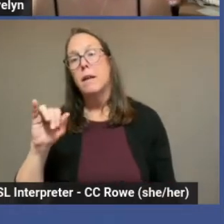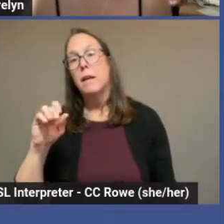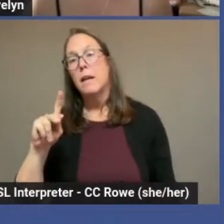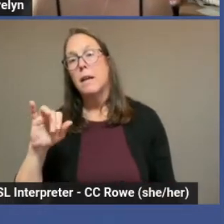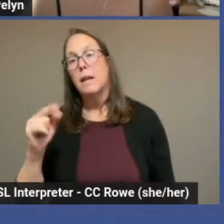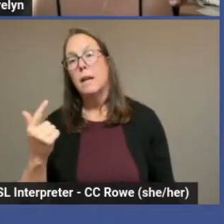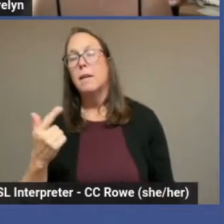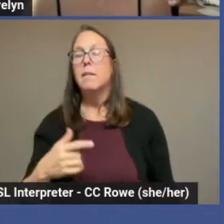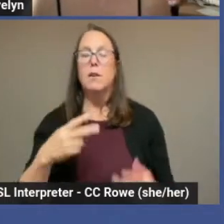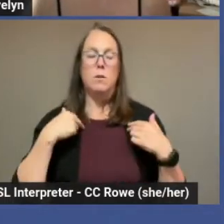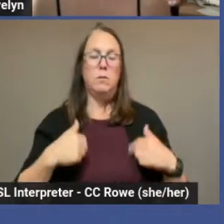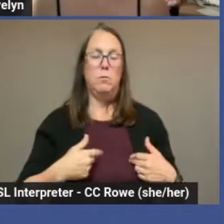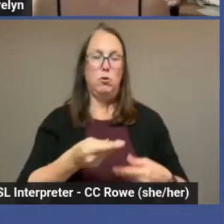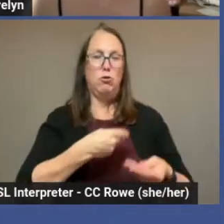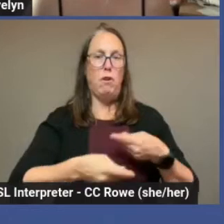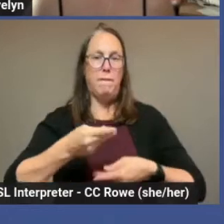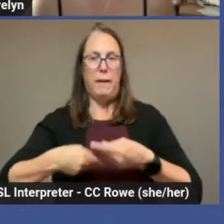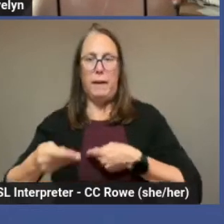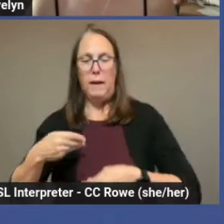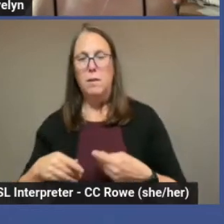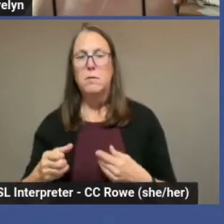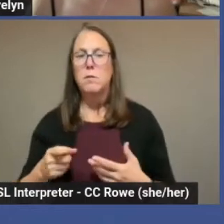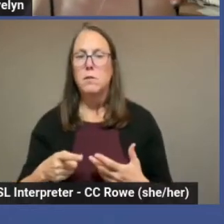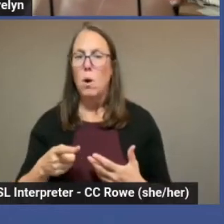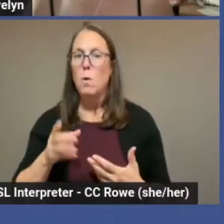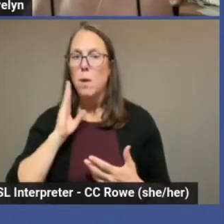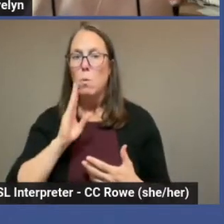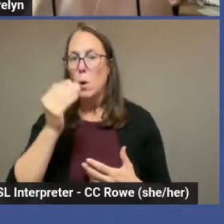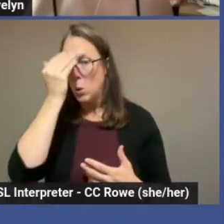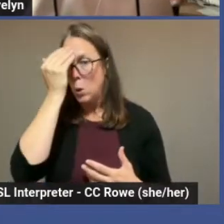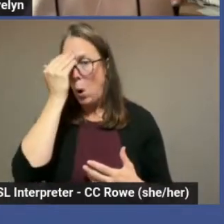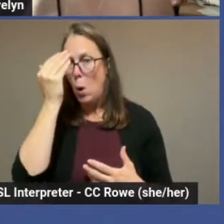are, so you can know who you might be getting involved with.